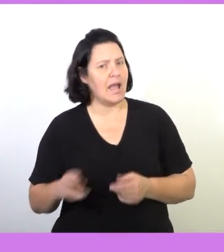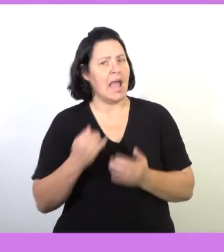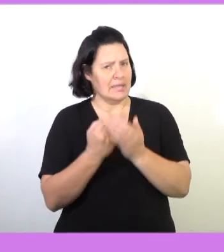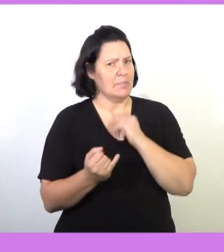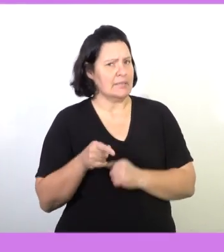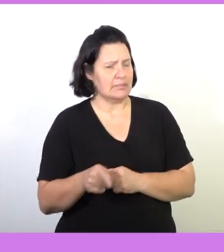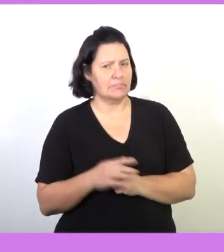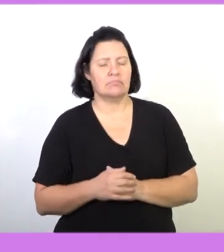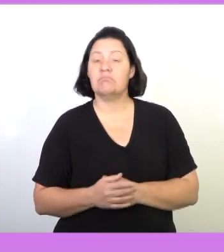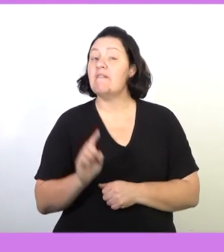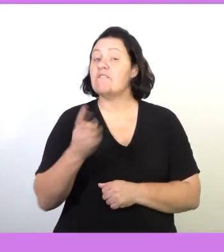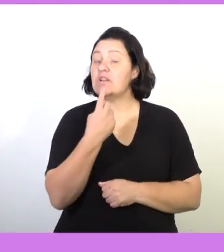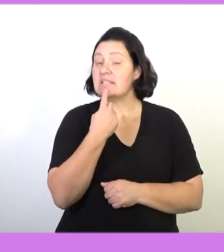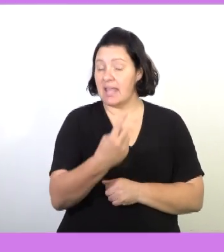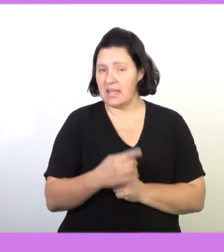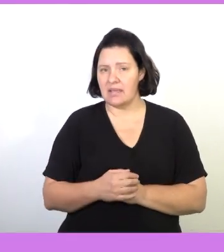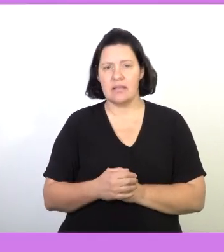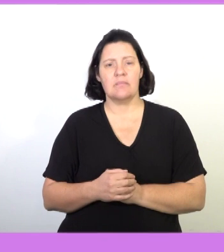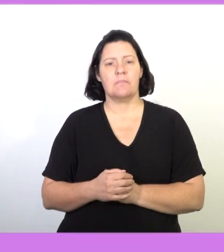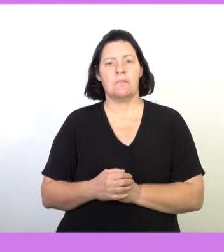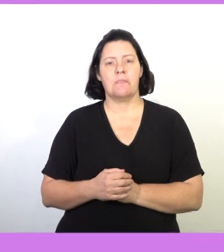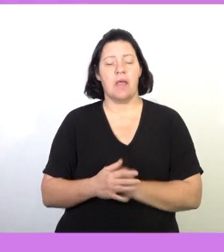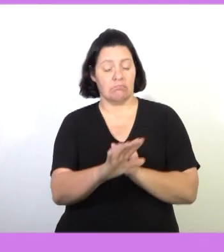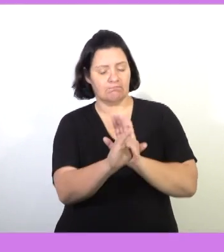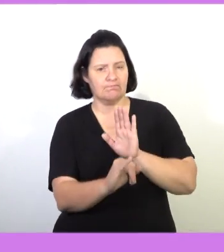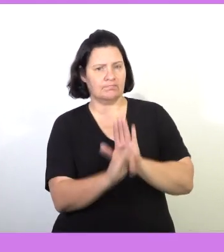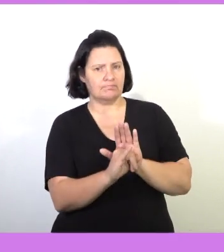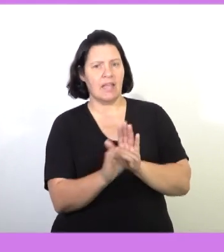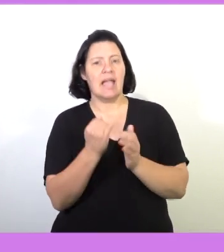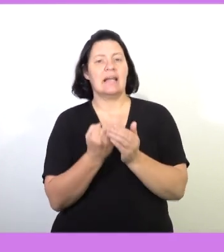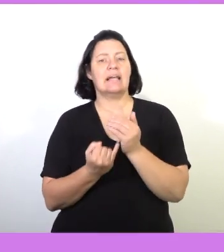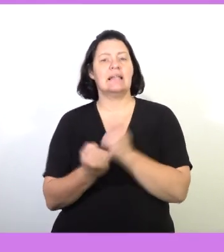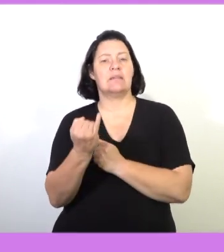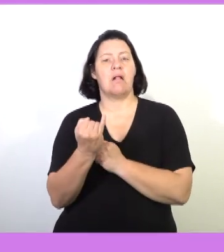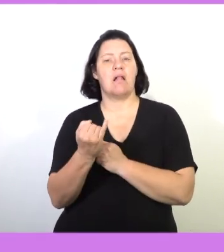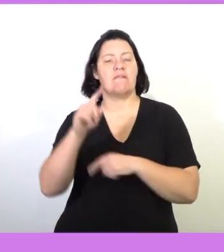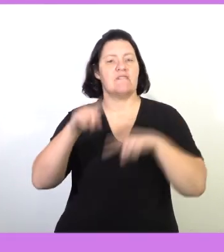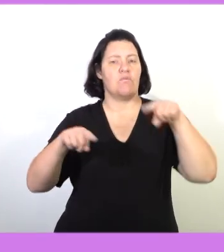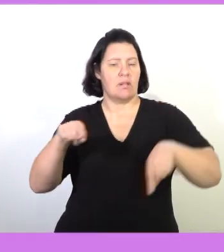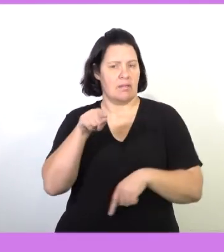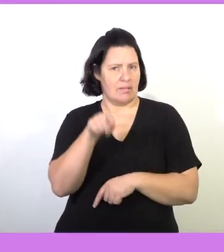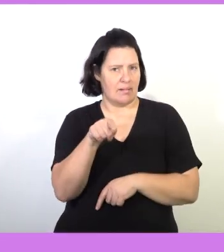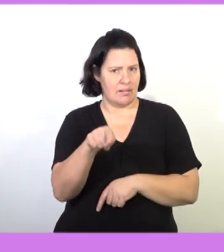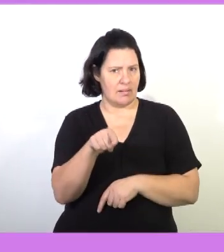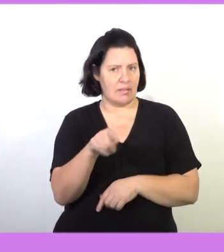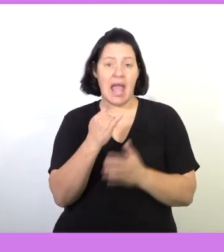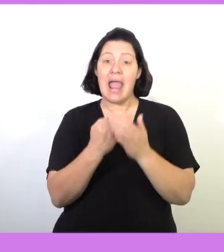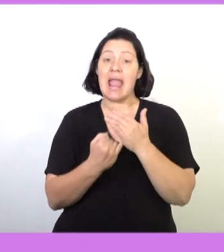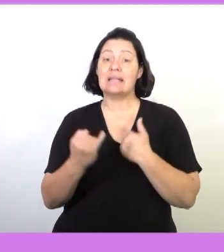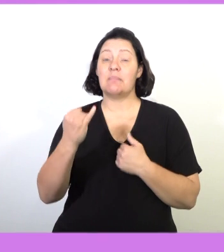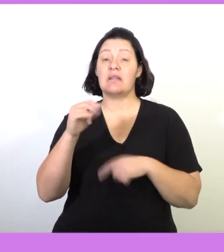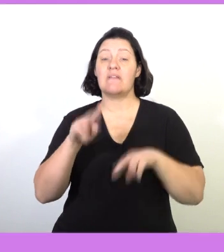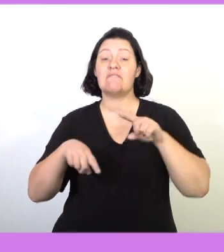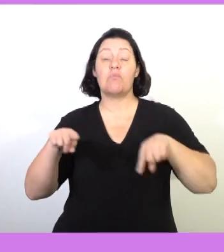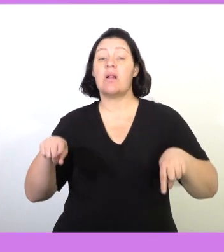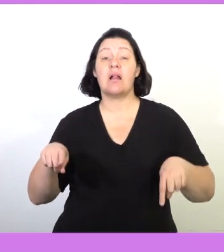The first question says identify the independent variable. Our independent